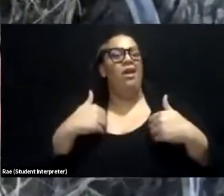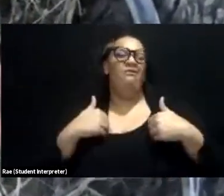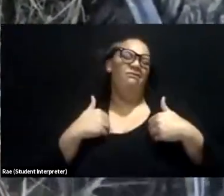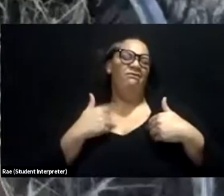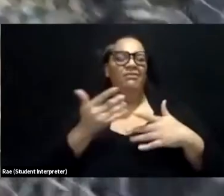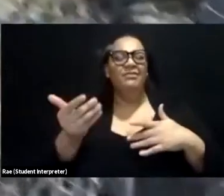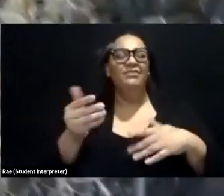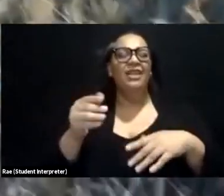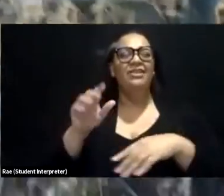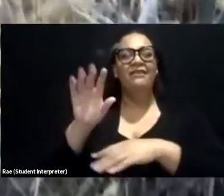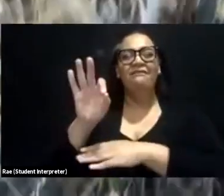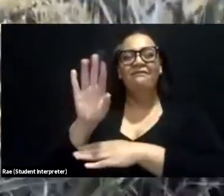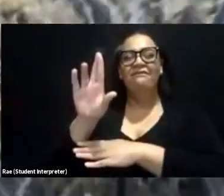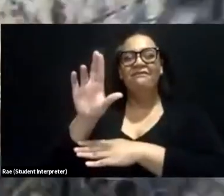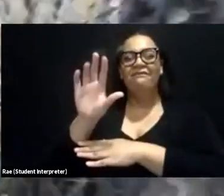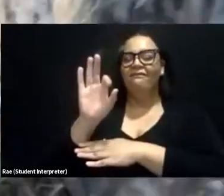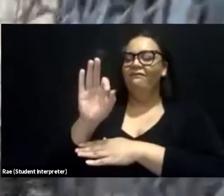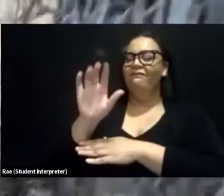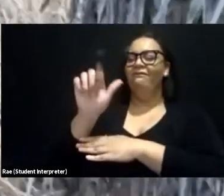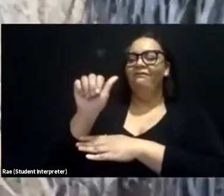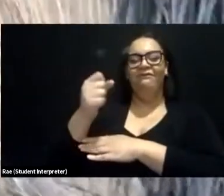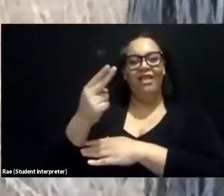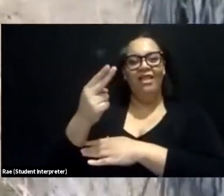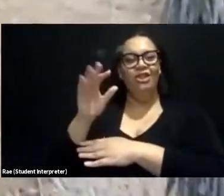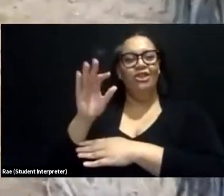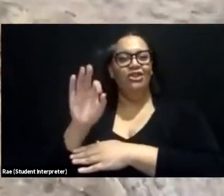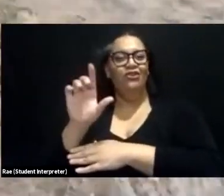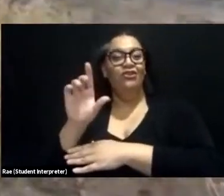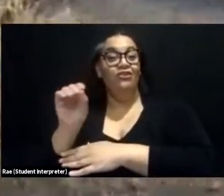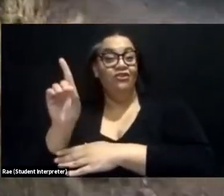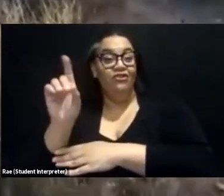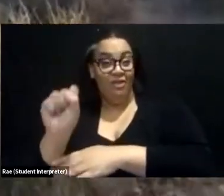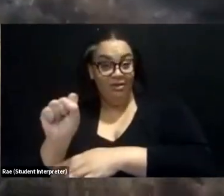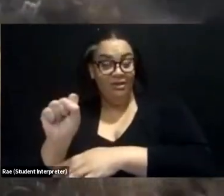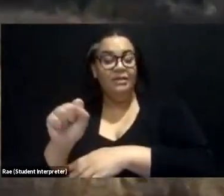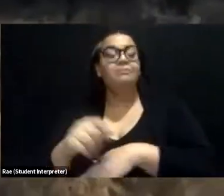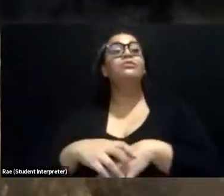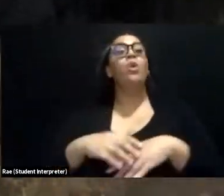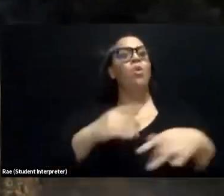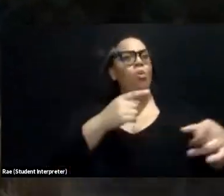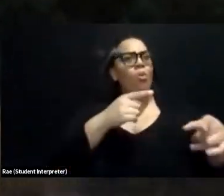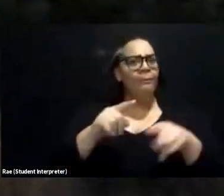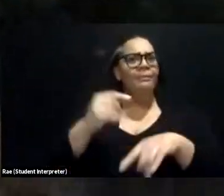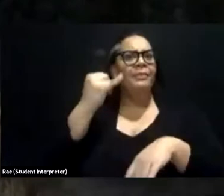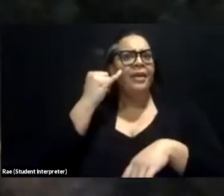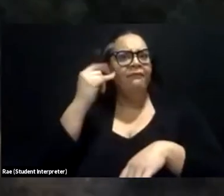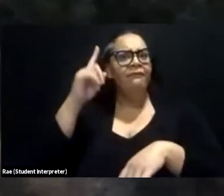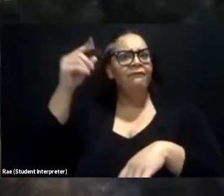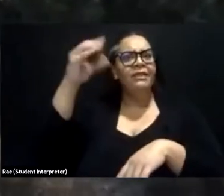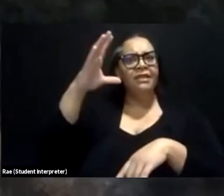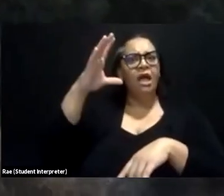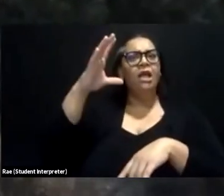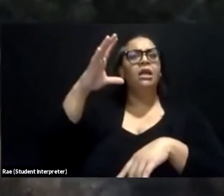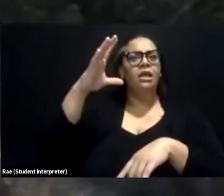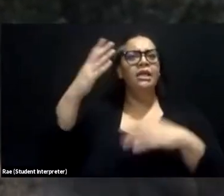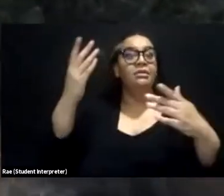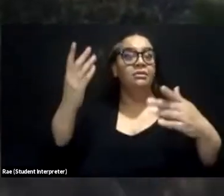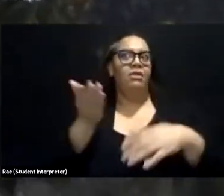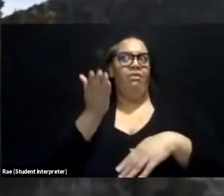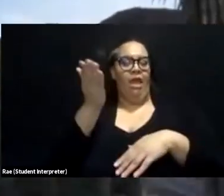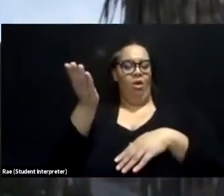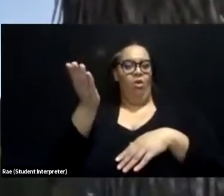And then when it's done raining and the sun comes out, the ground dries really quickly because it's just sand. There's no shade.